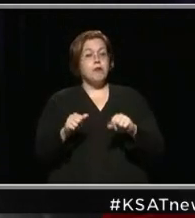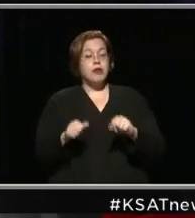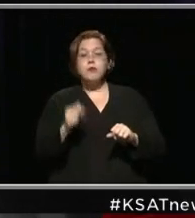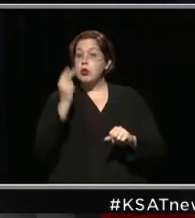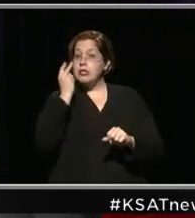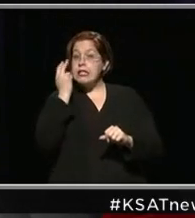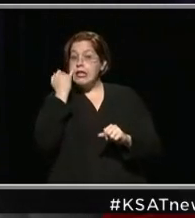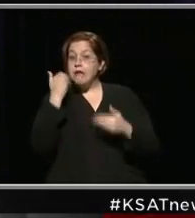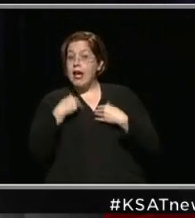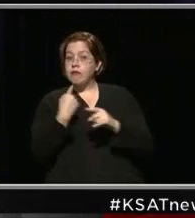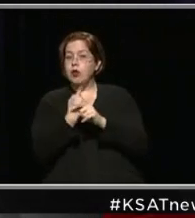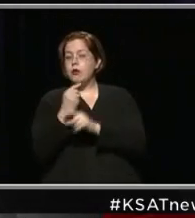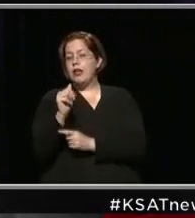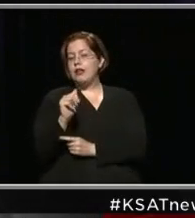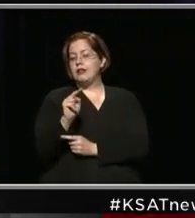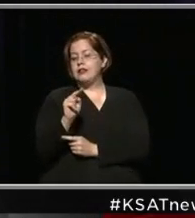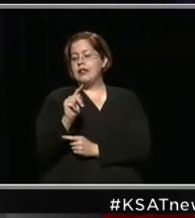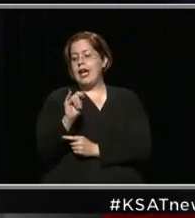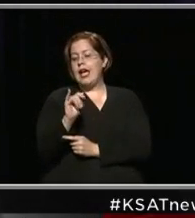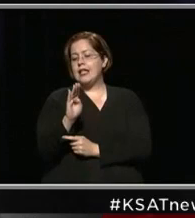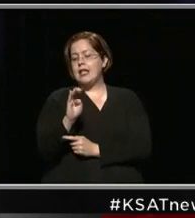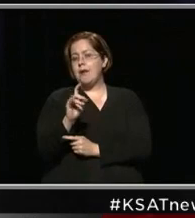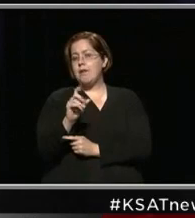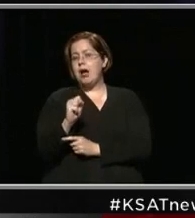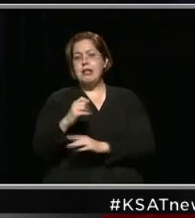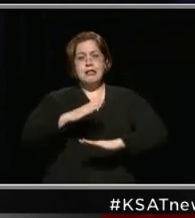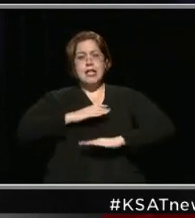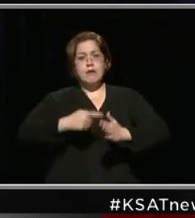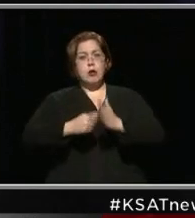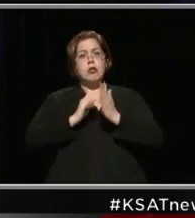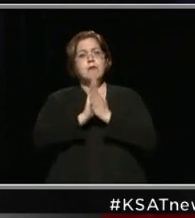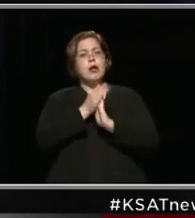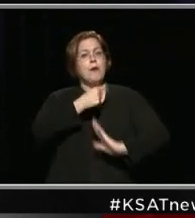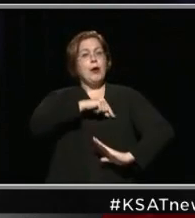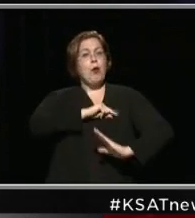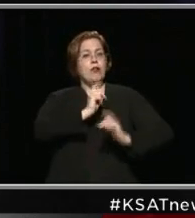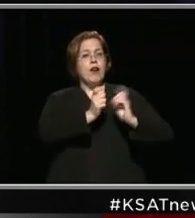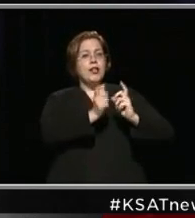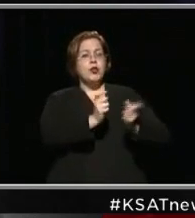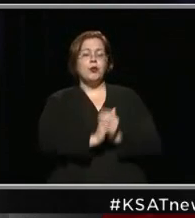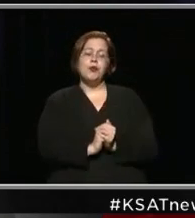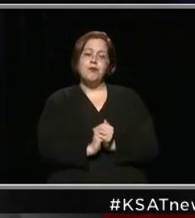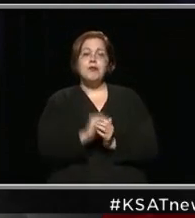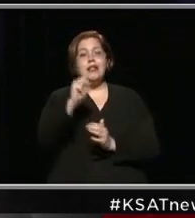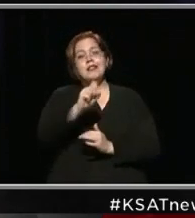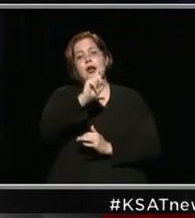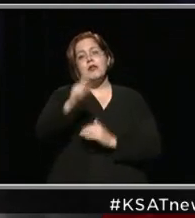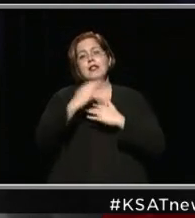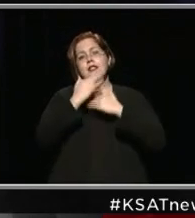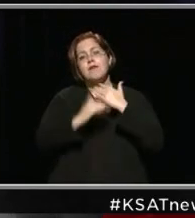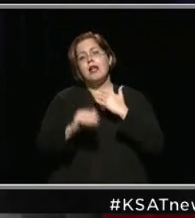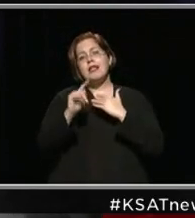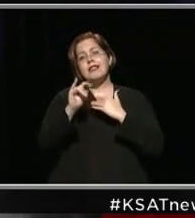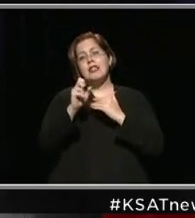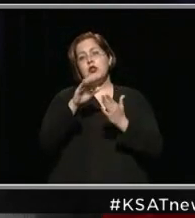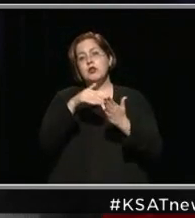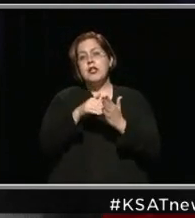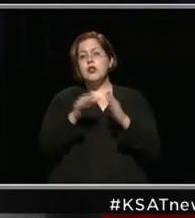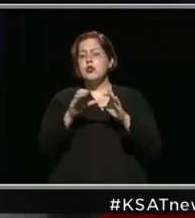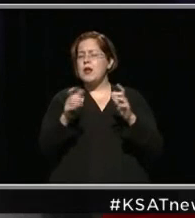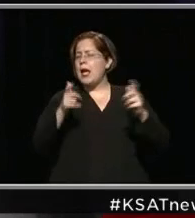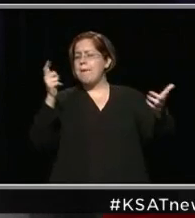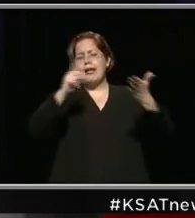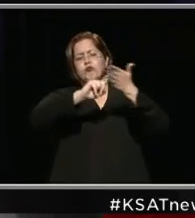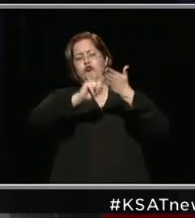see if they have the antibodies to meet the health requirements to become a qualified donor. The South Texas Blood and Tissue Center is planning a major screening